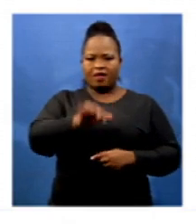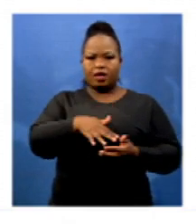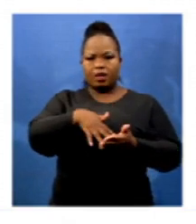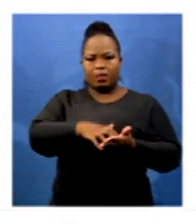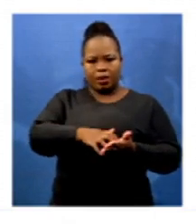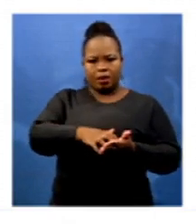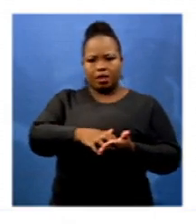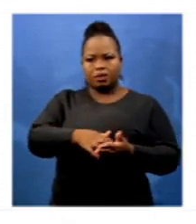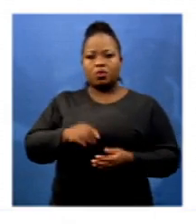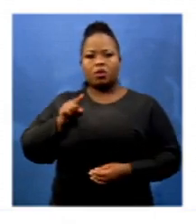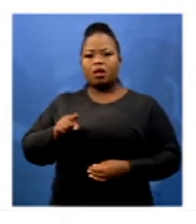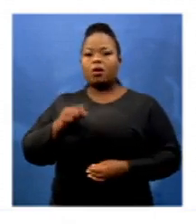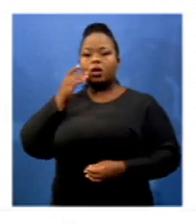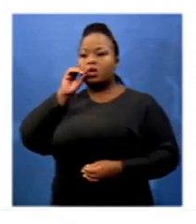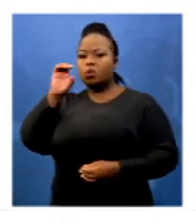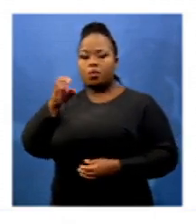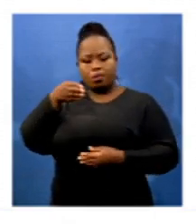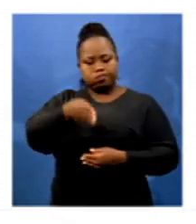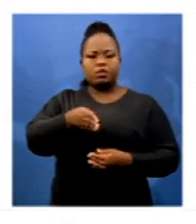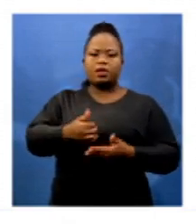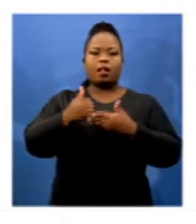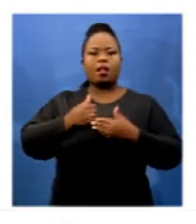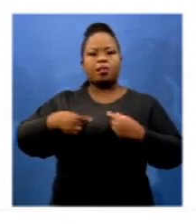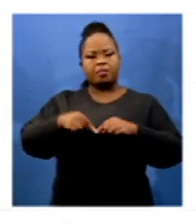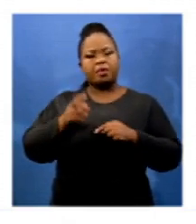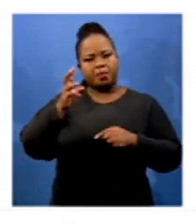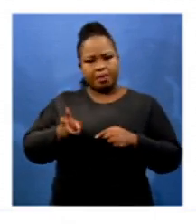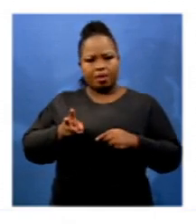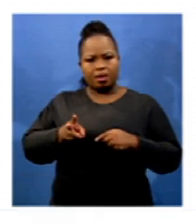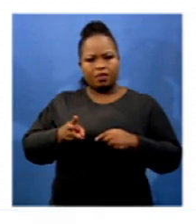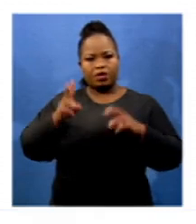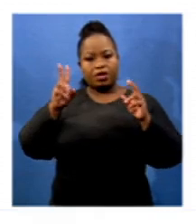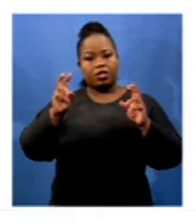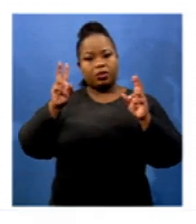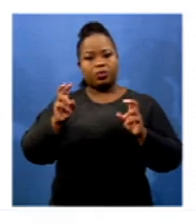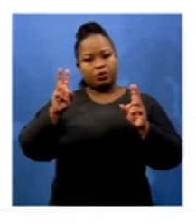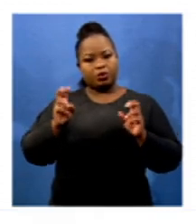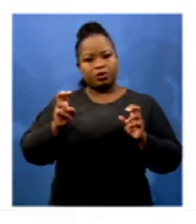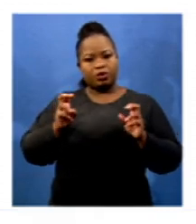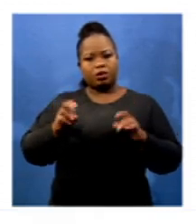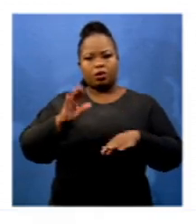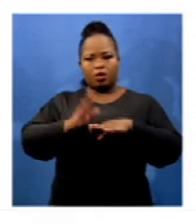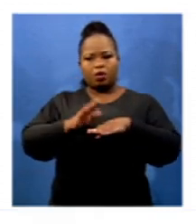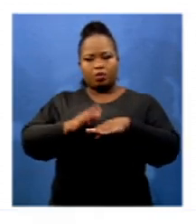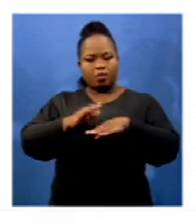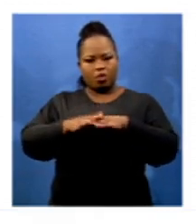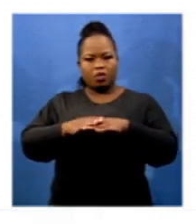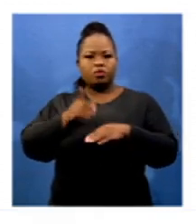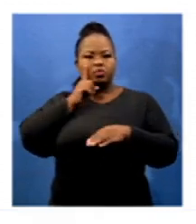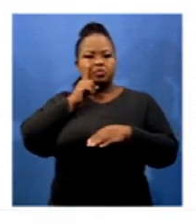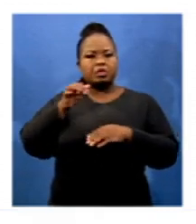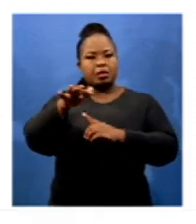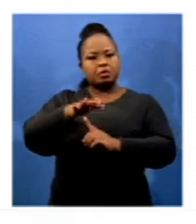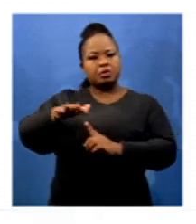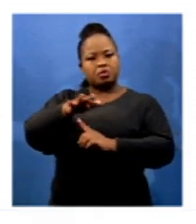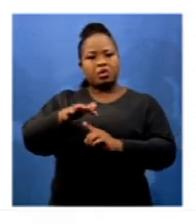their presence is actually very helpful when you have to deal with the issues of approaching situations such